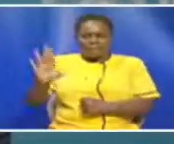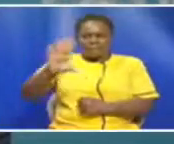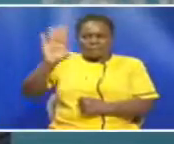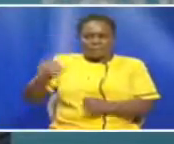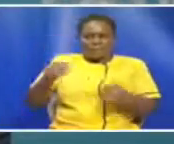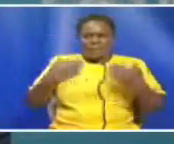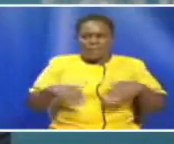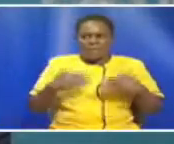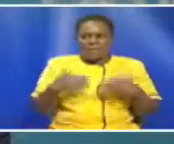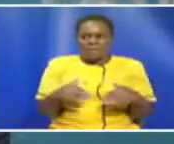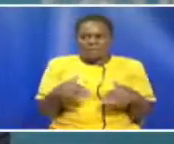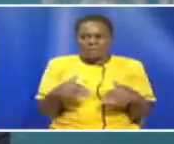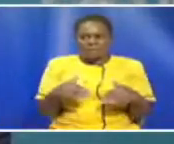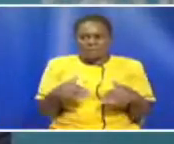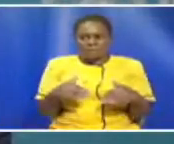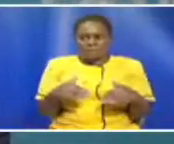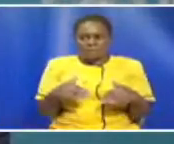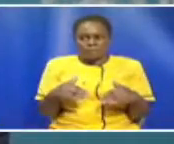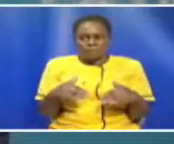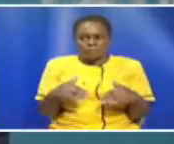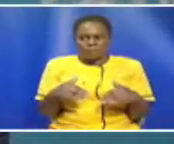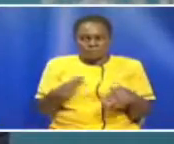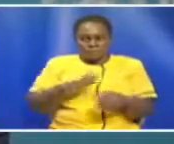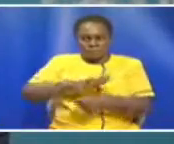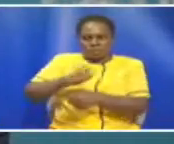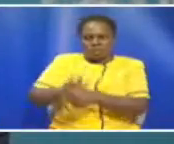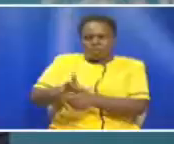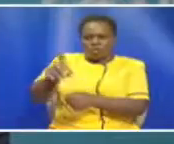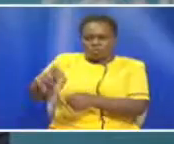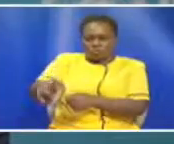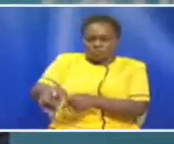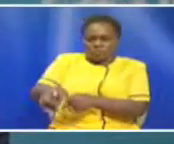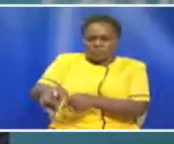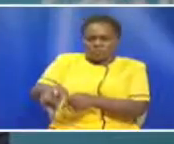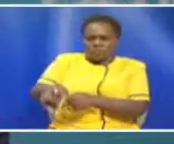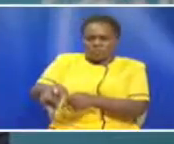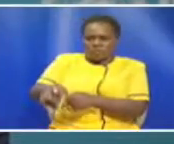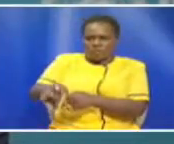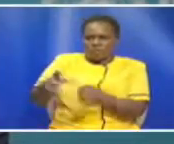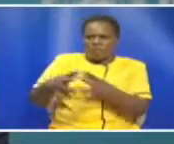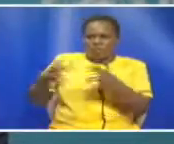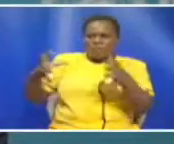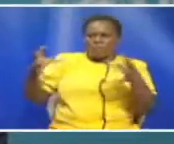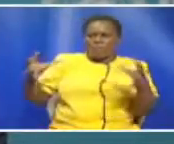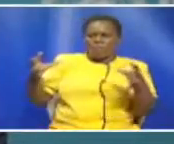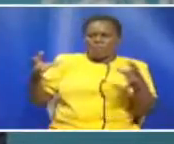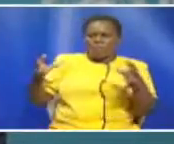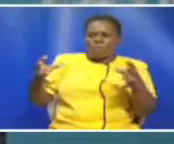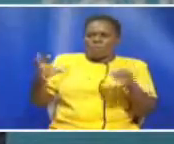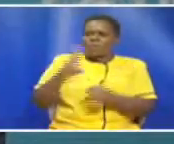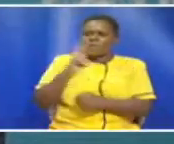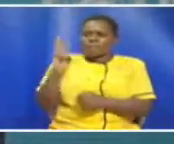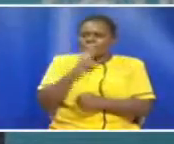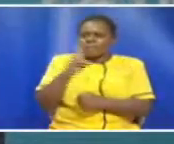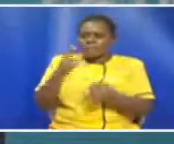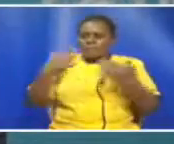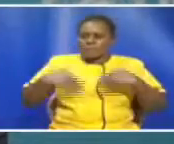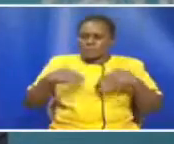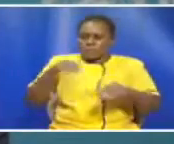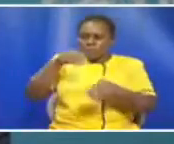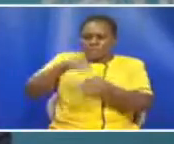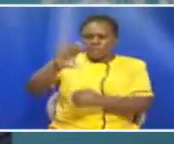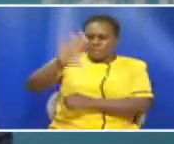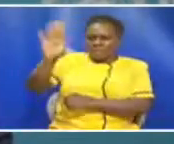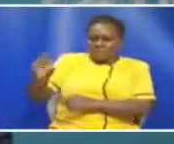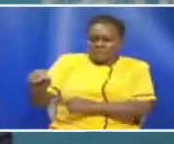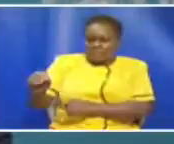population fully vaccinated, COVID-19 still poses a very real threat to population in Africa.